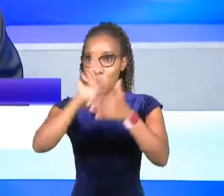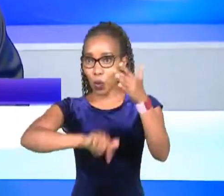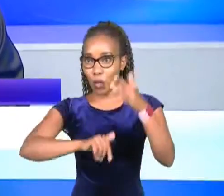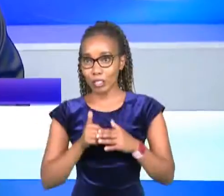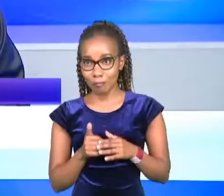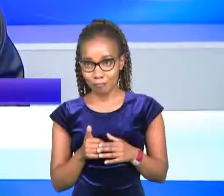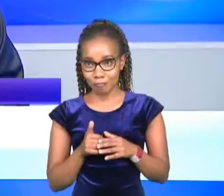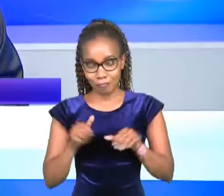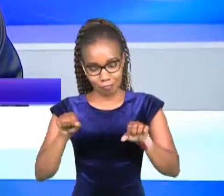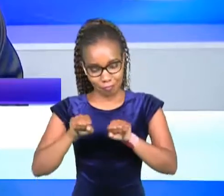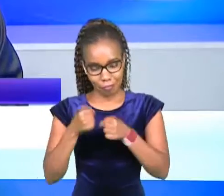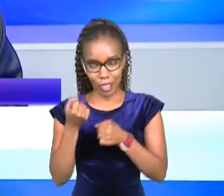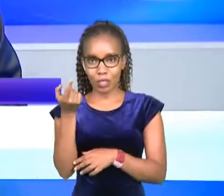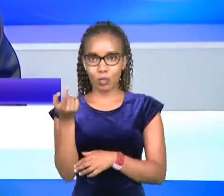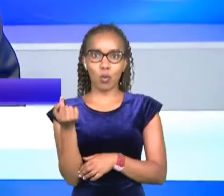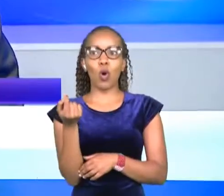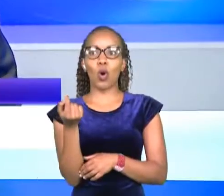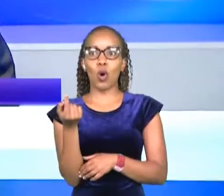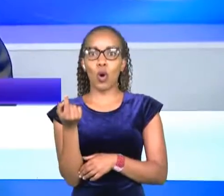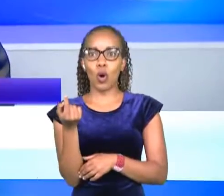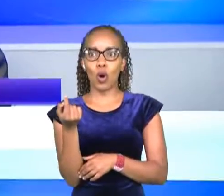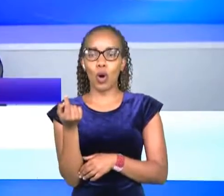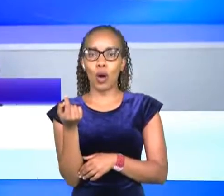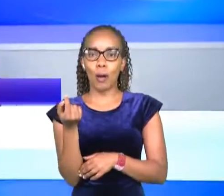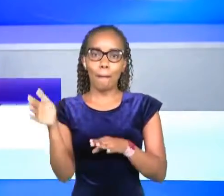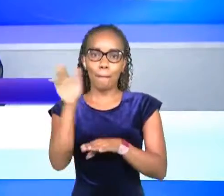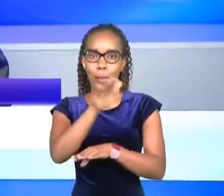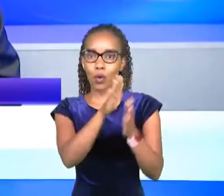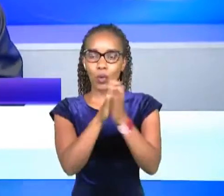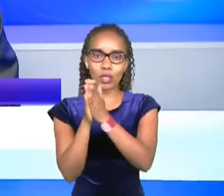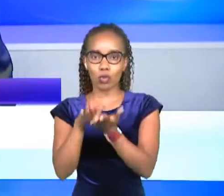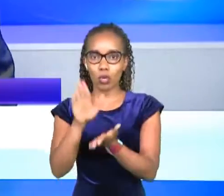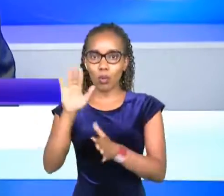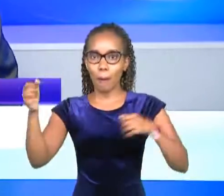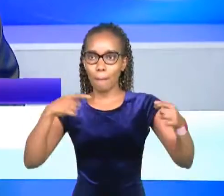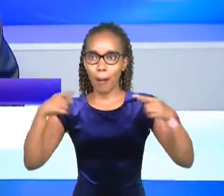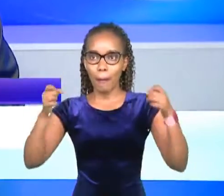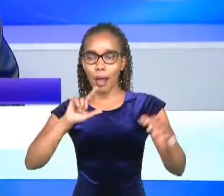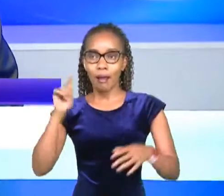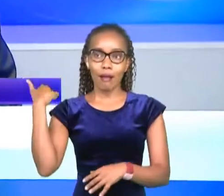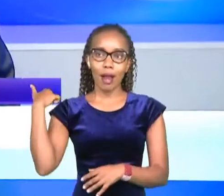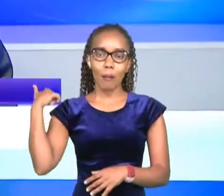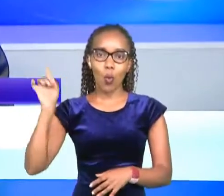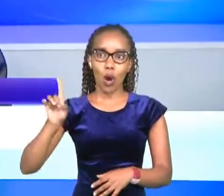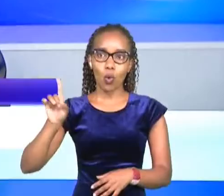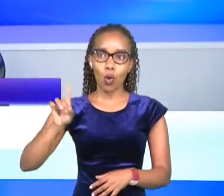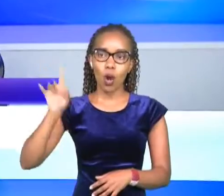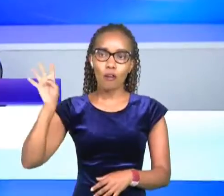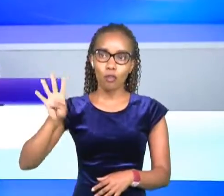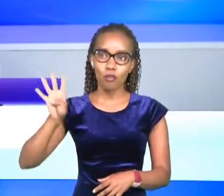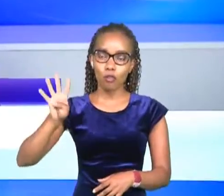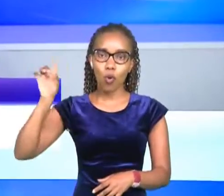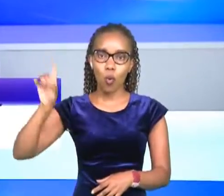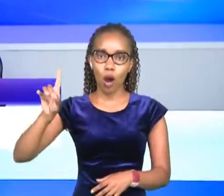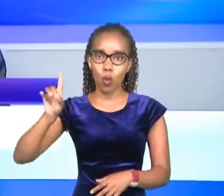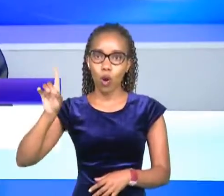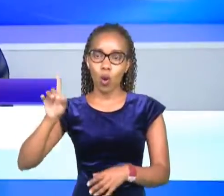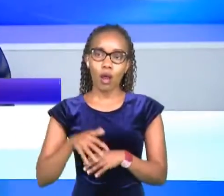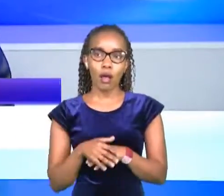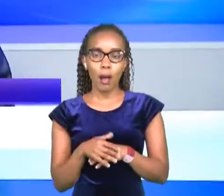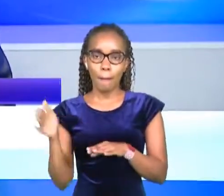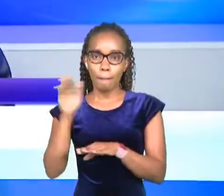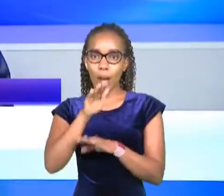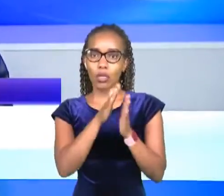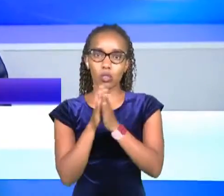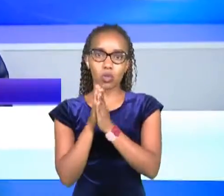just about to go on a break standard t's we'll be back with more talk to us on triple one triple four and triple one we'll be back with